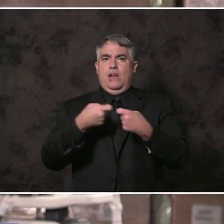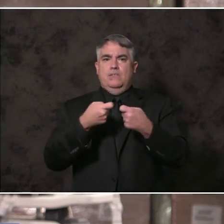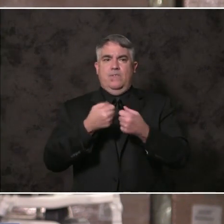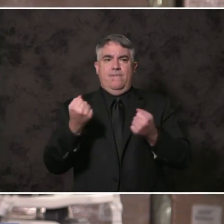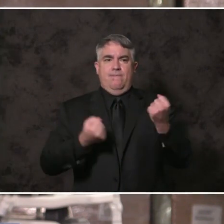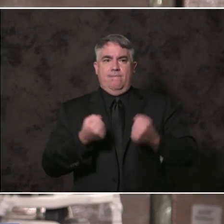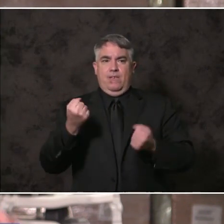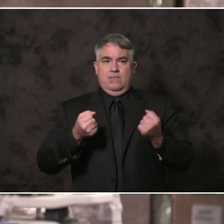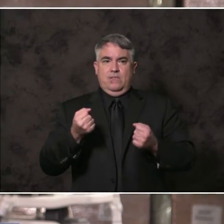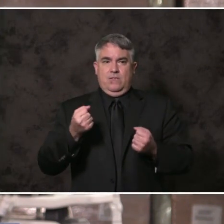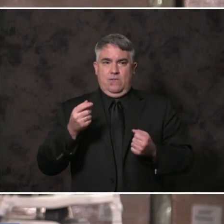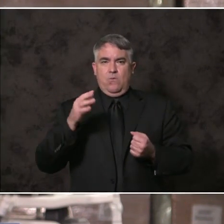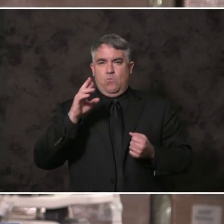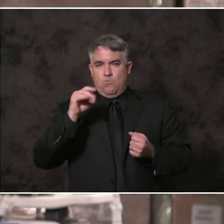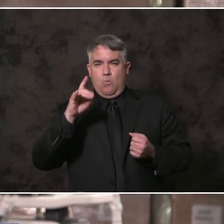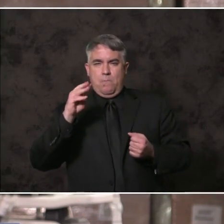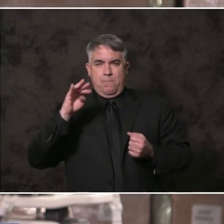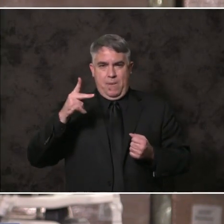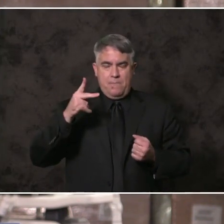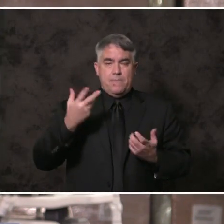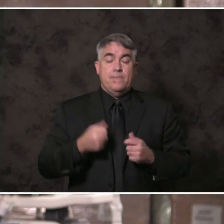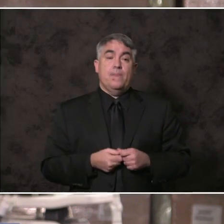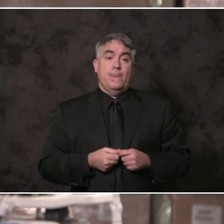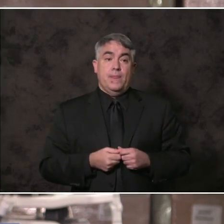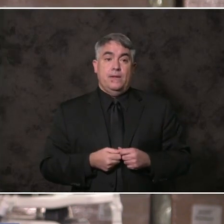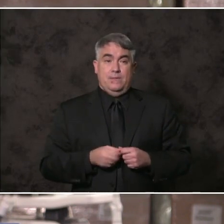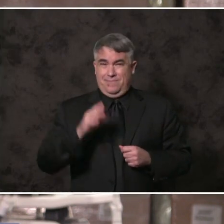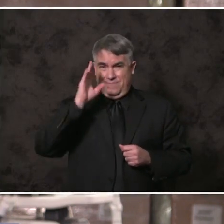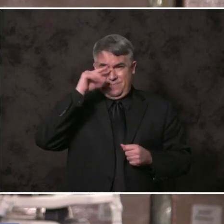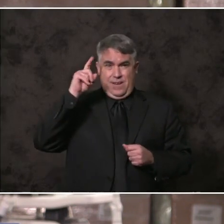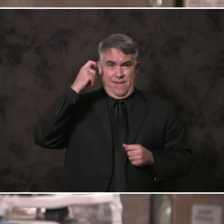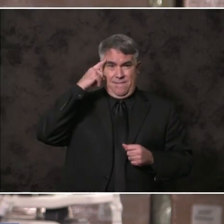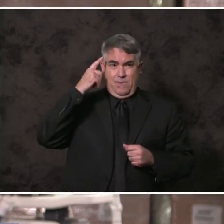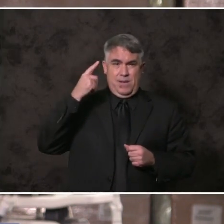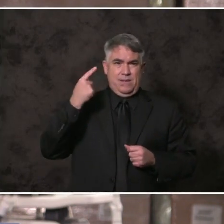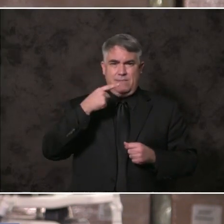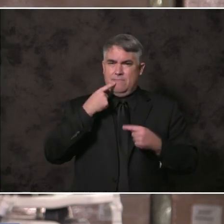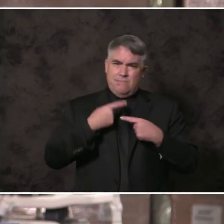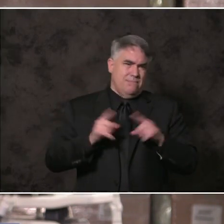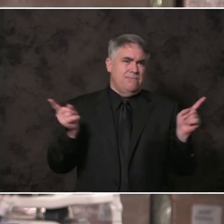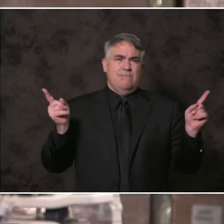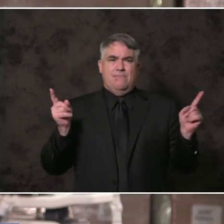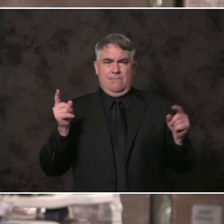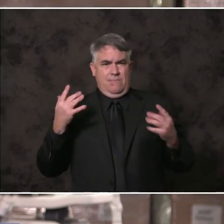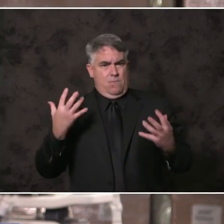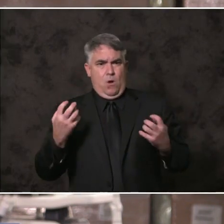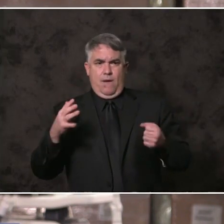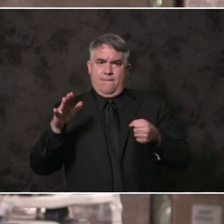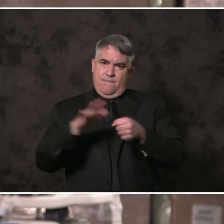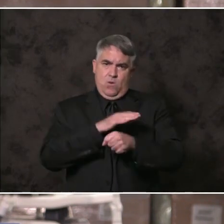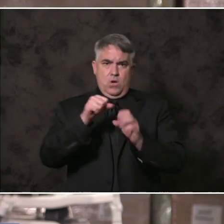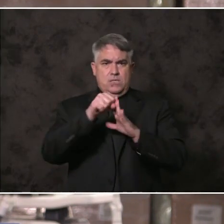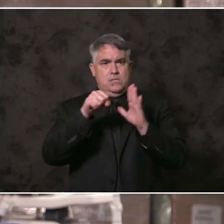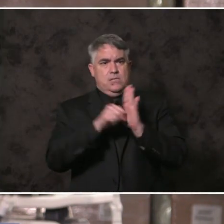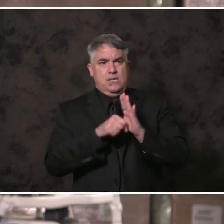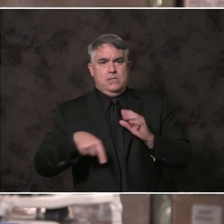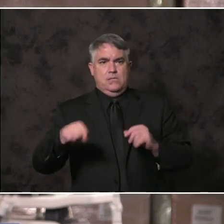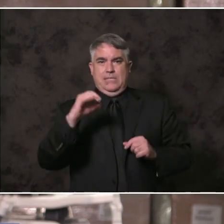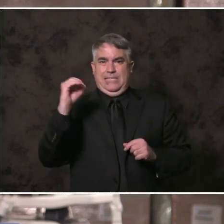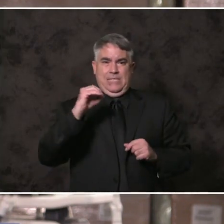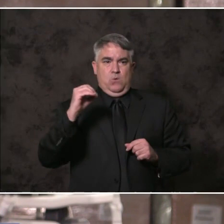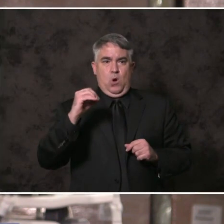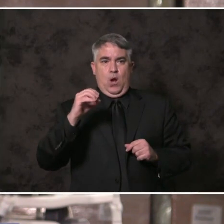right course. But the Governor's bold announcement, putting our entire state on the path to zero emission vehicles, inspires us to do more